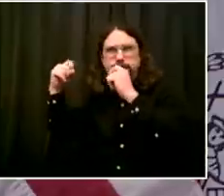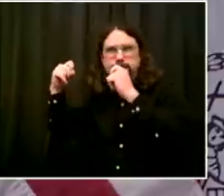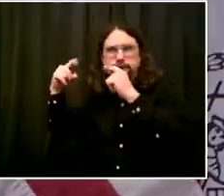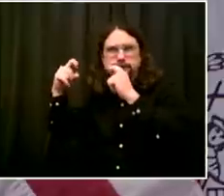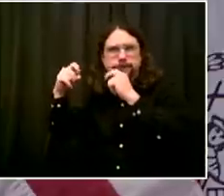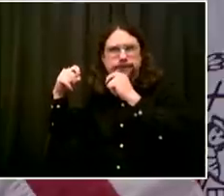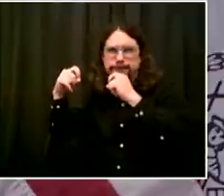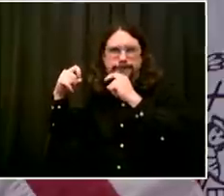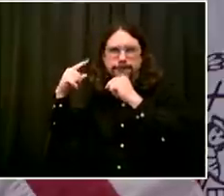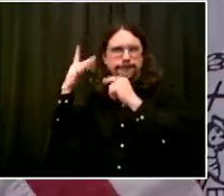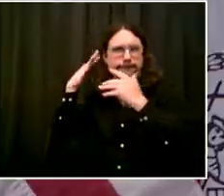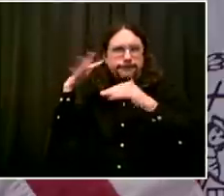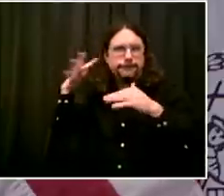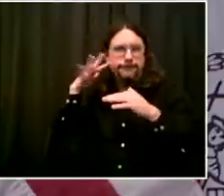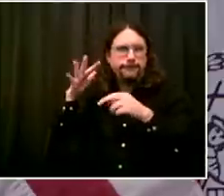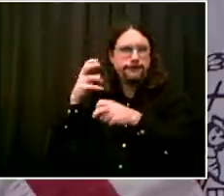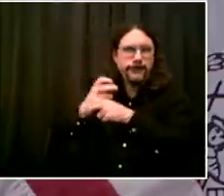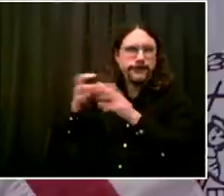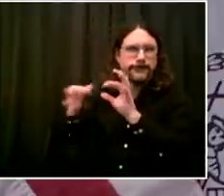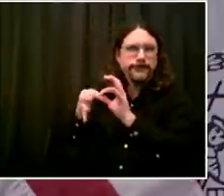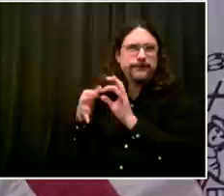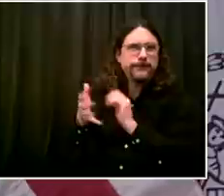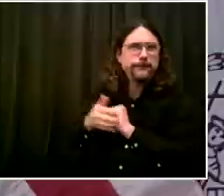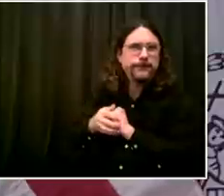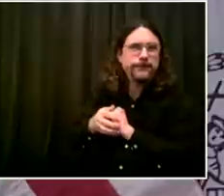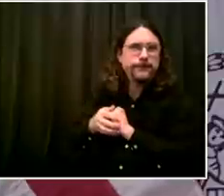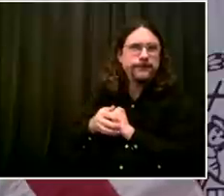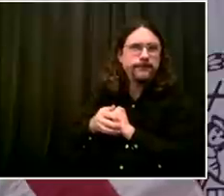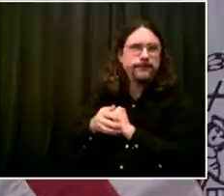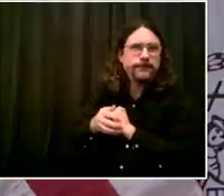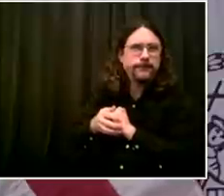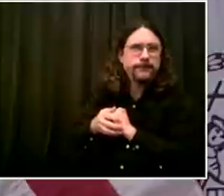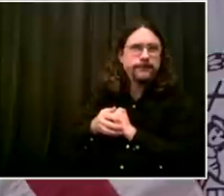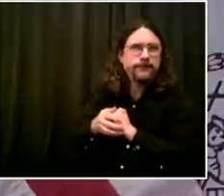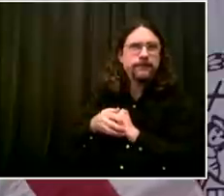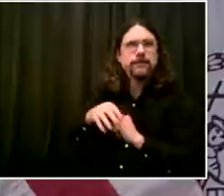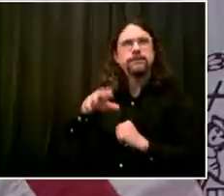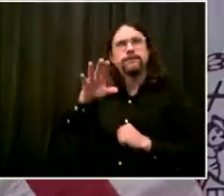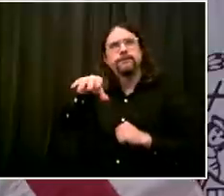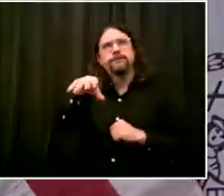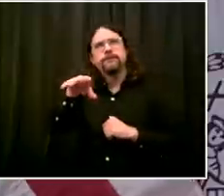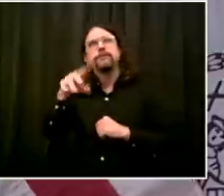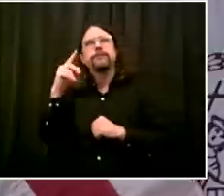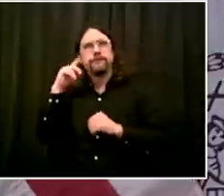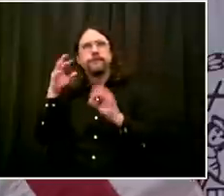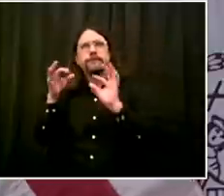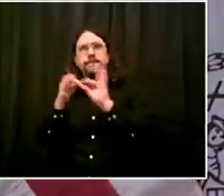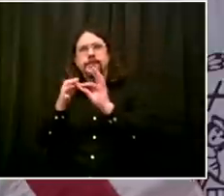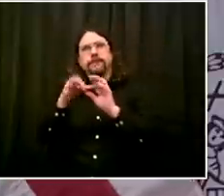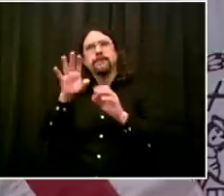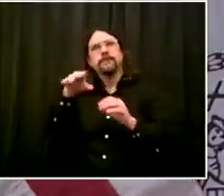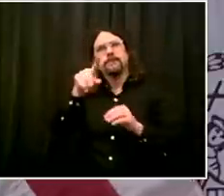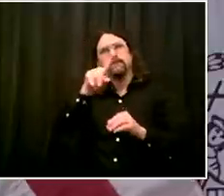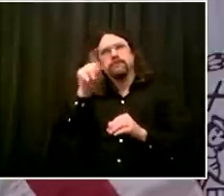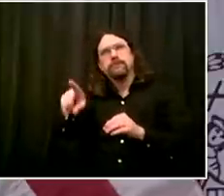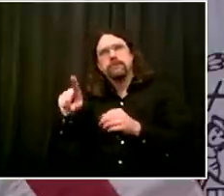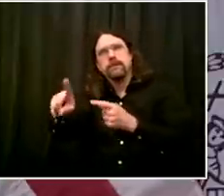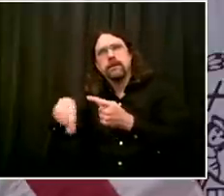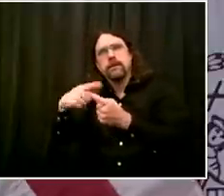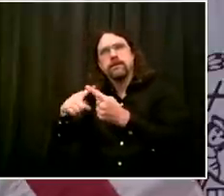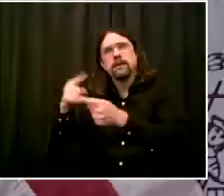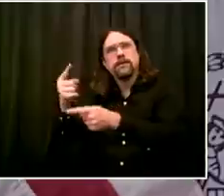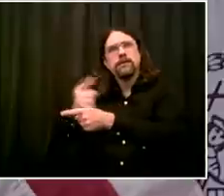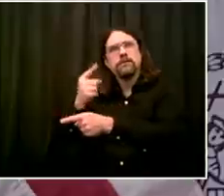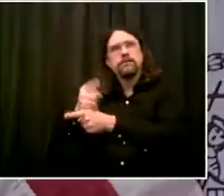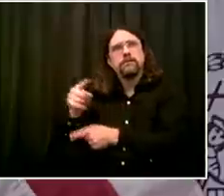to account in the fall and winter for flu season? Um, and second, this question isn't about governments or county executives,